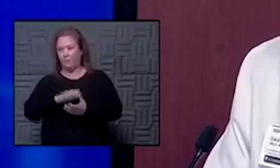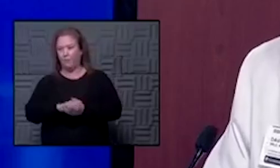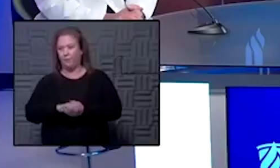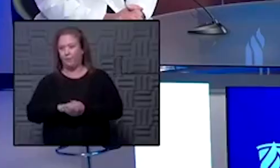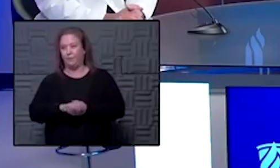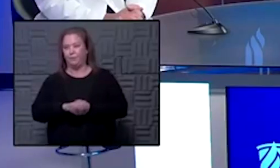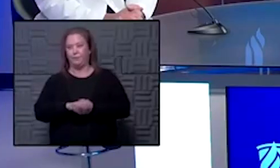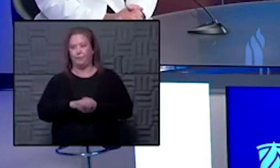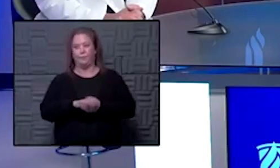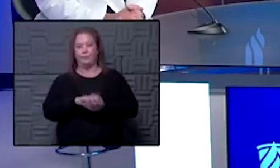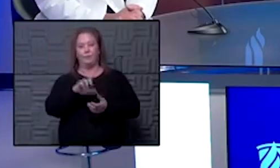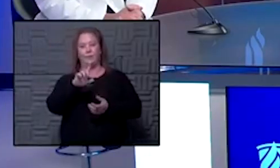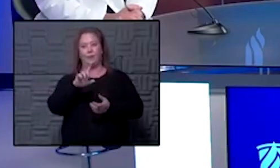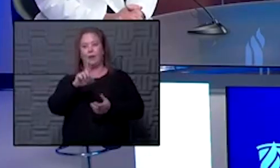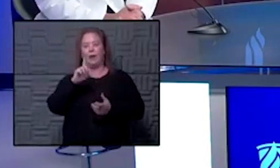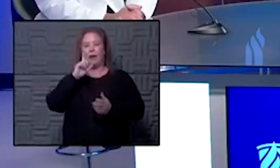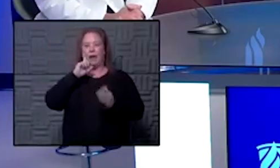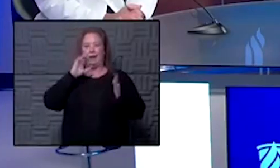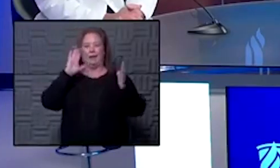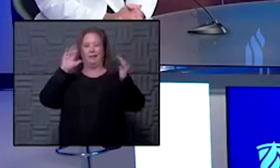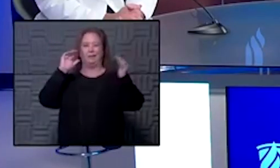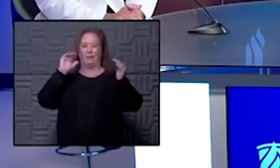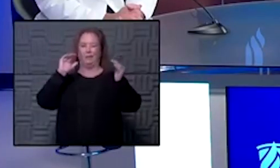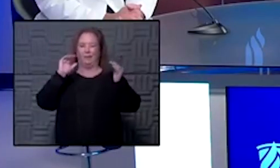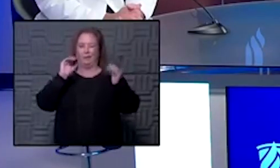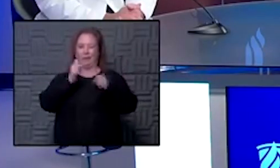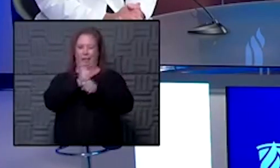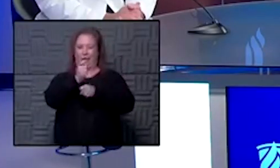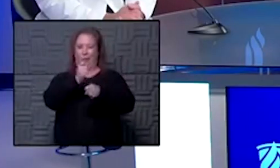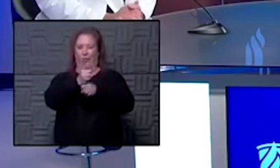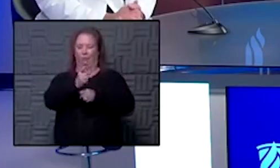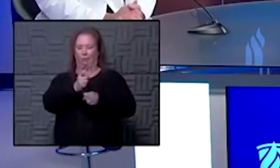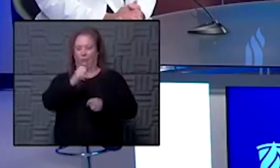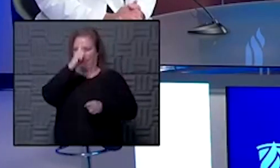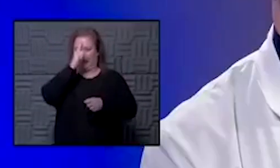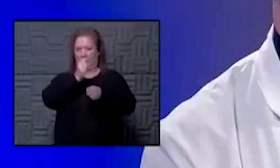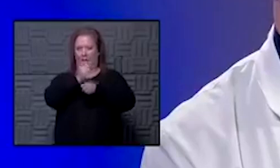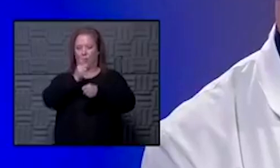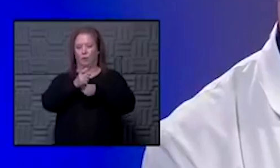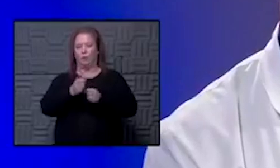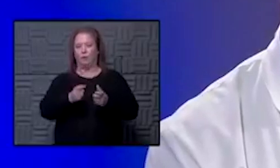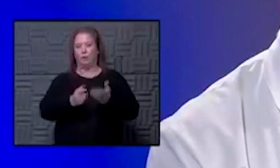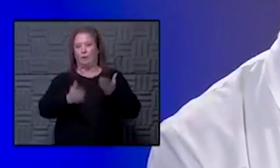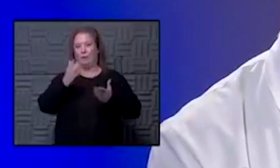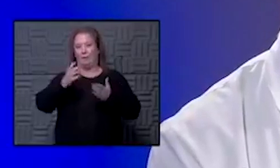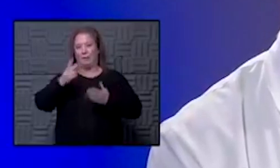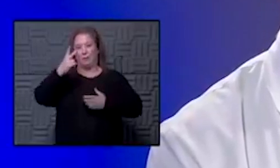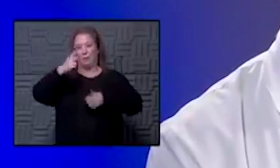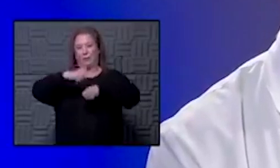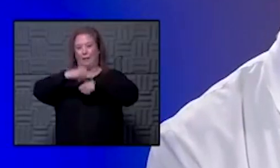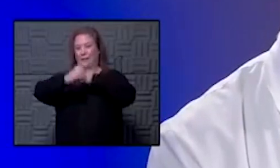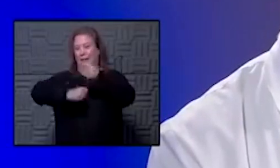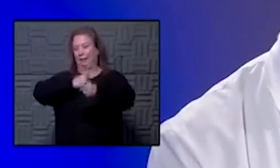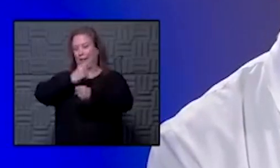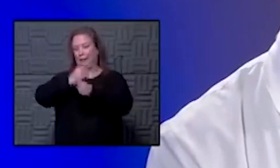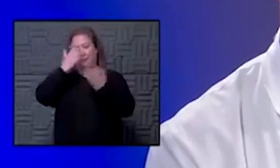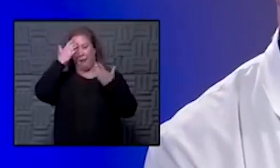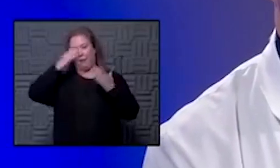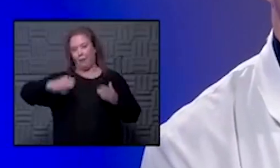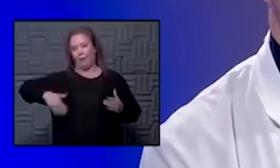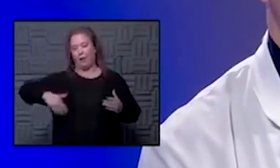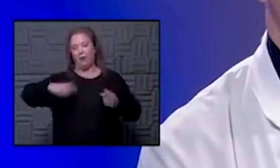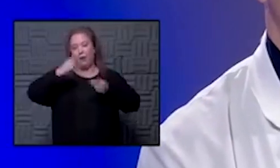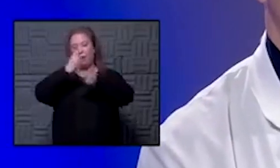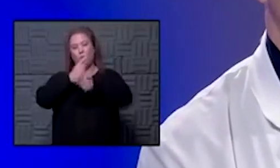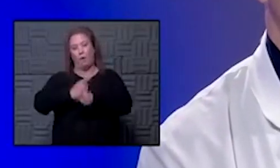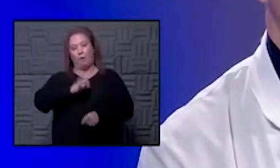dana well i anticipate they're probably going to be at least annual um maybe semi-annual we don't know we know that with